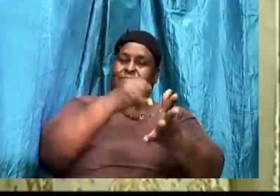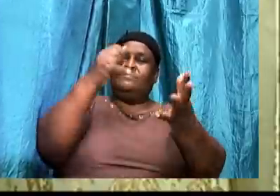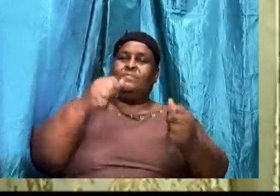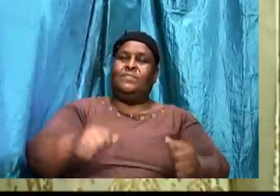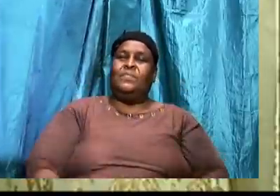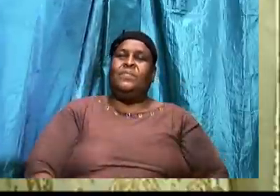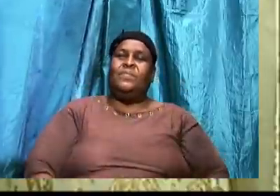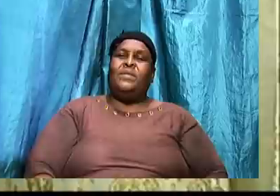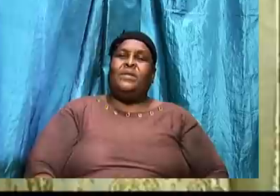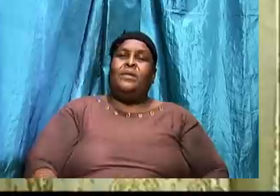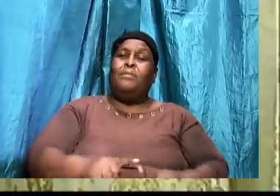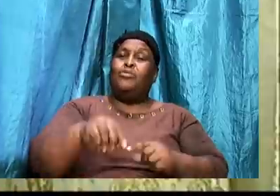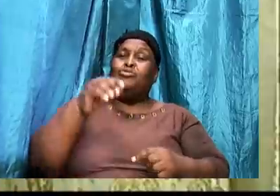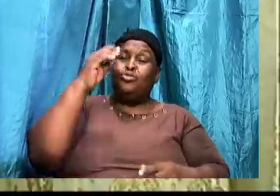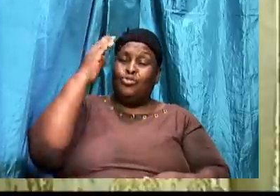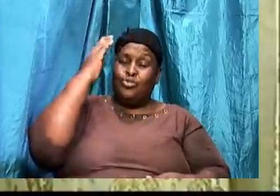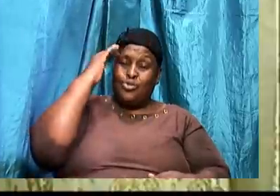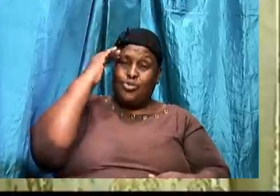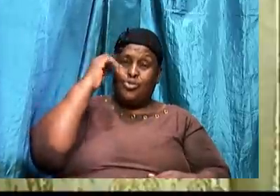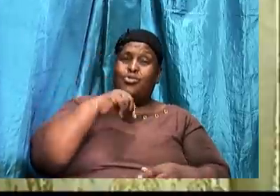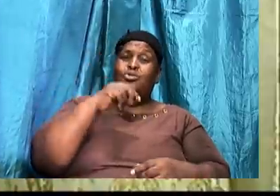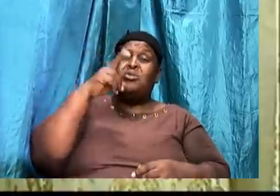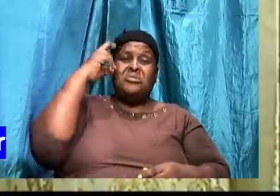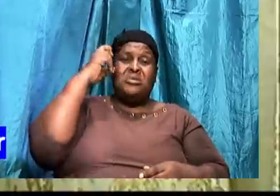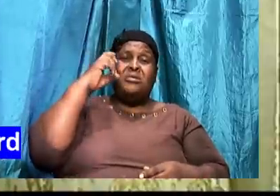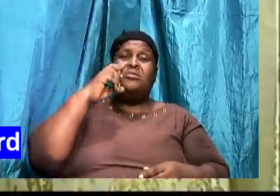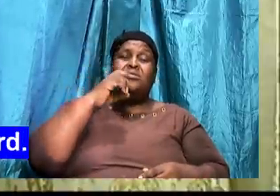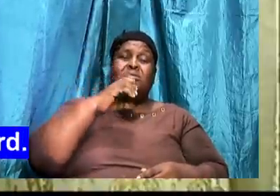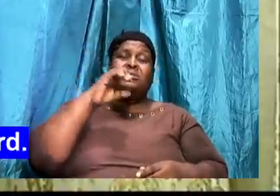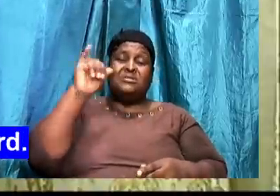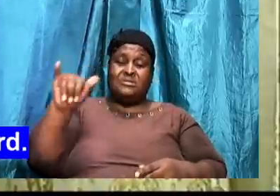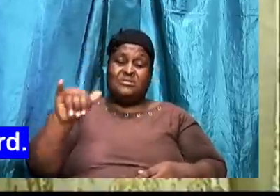But know that when you stand on that. He is going to challenge your identity.